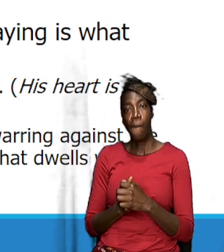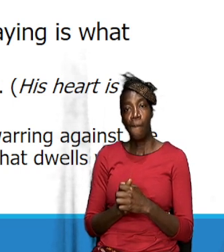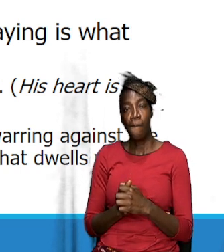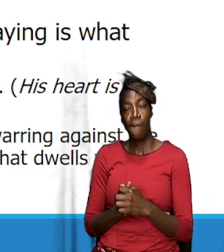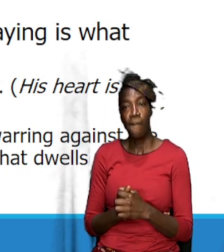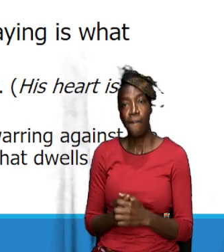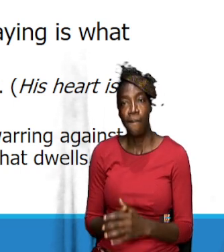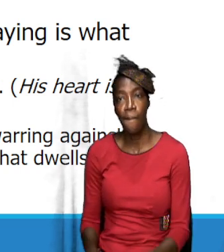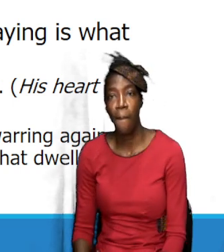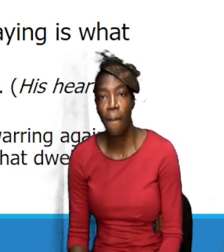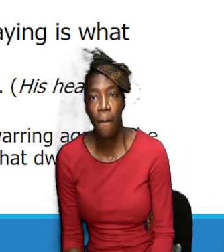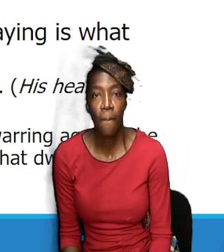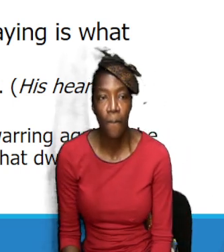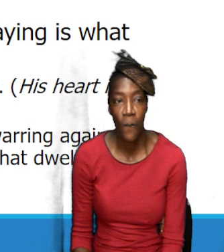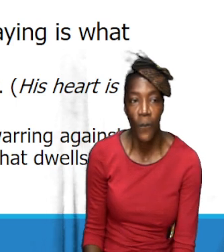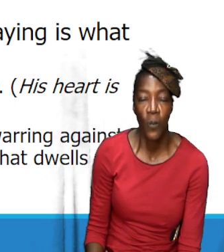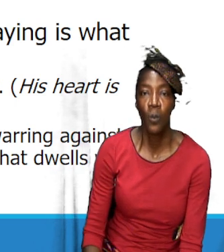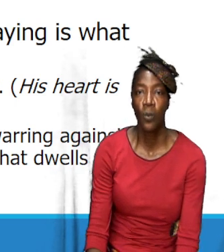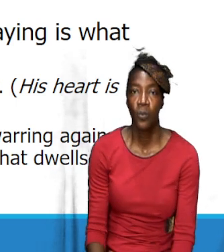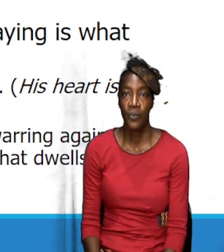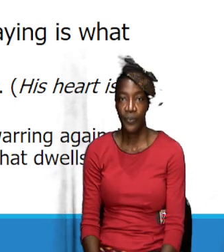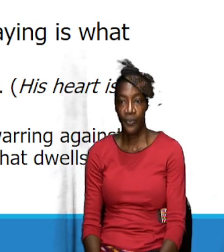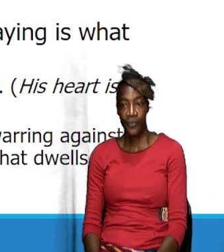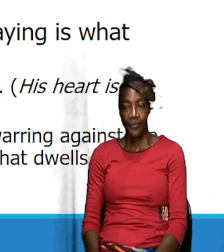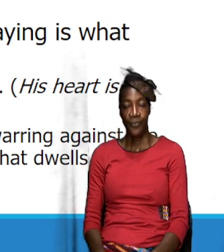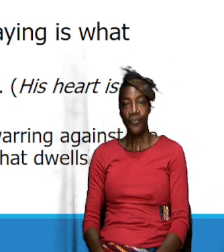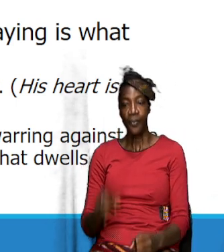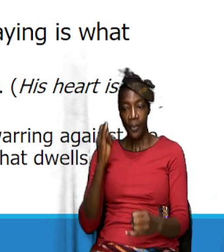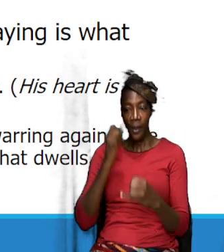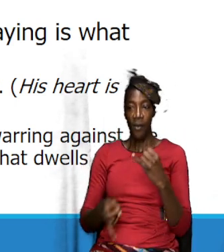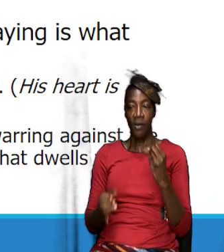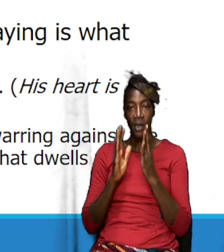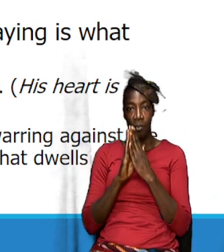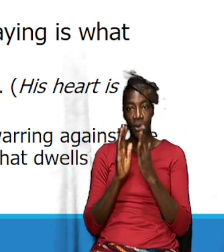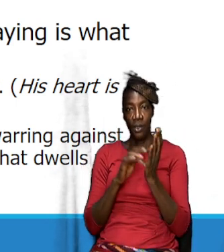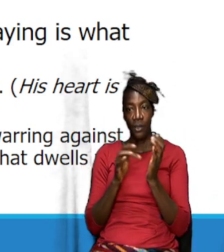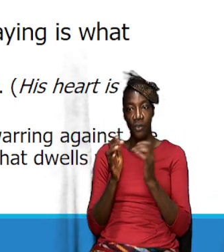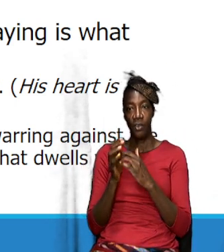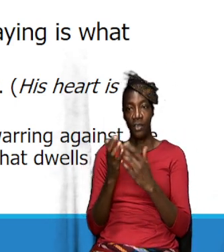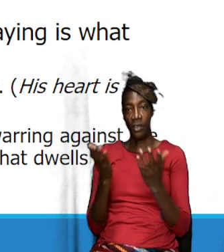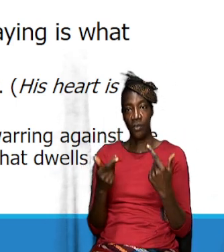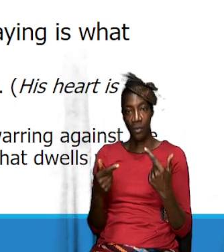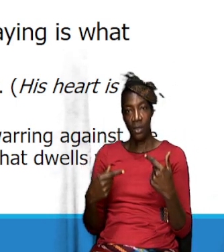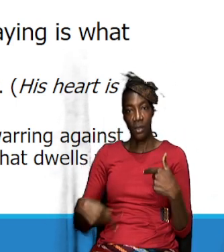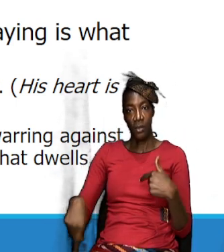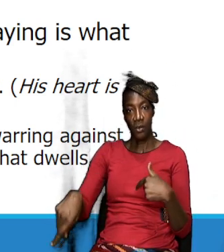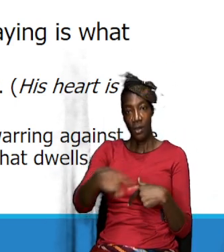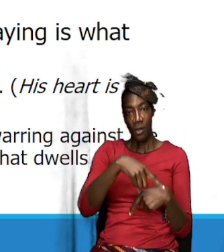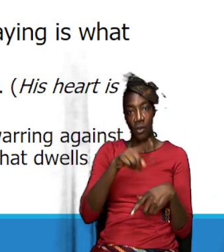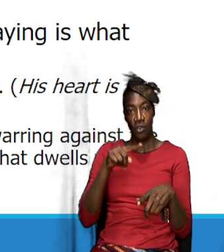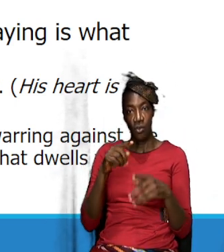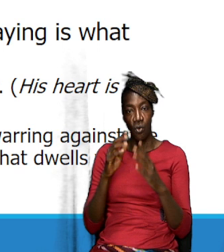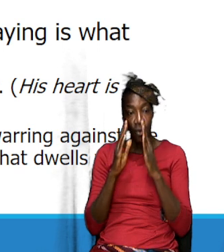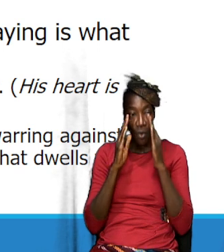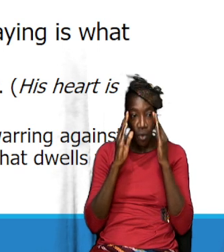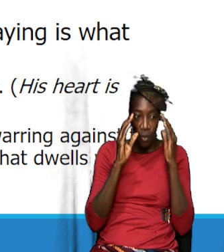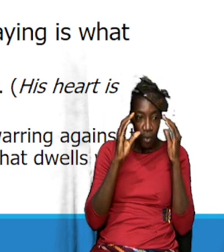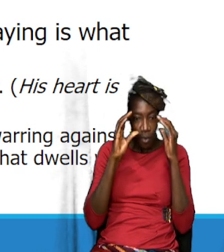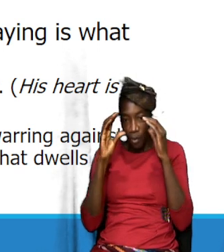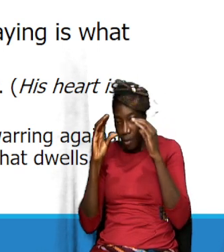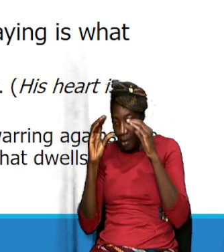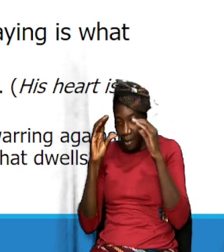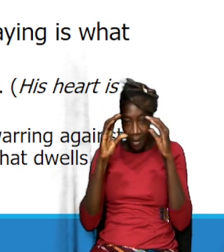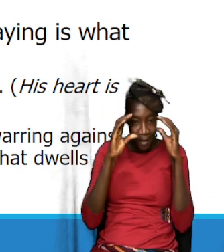now finally on prayer Jesus wants us to watch and pray